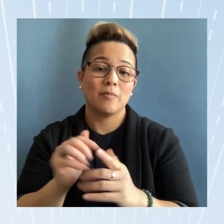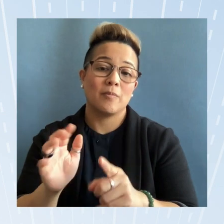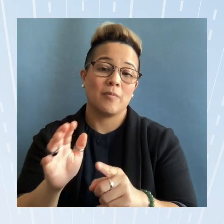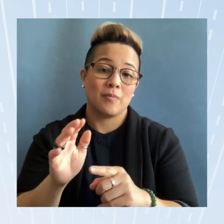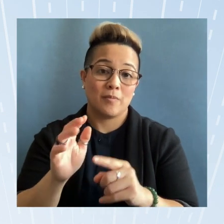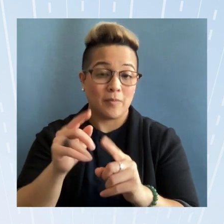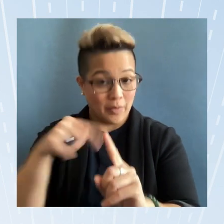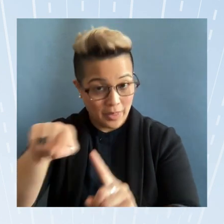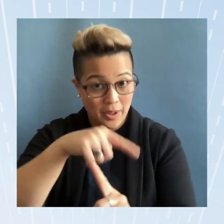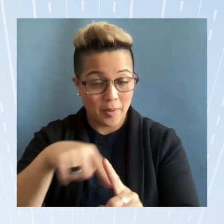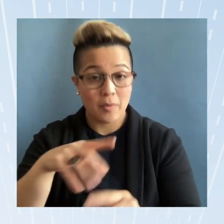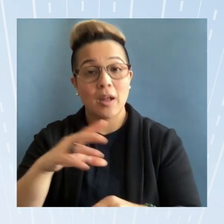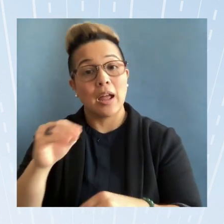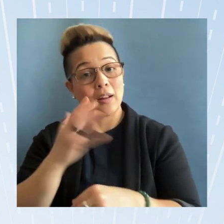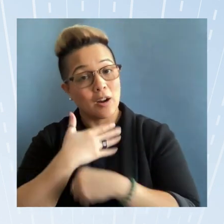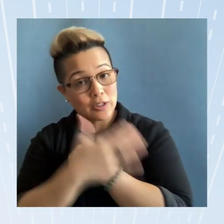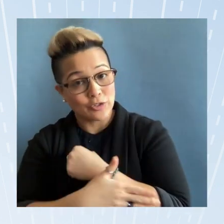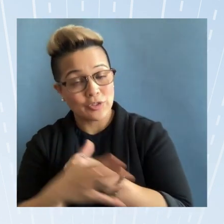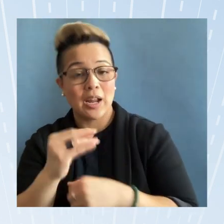economy thank you